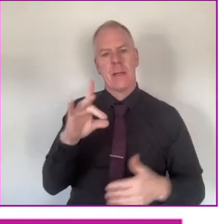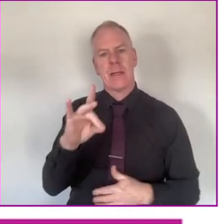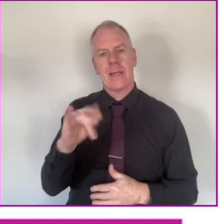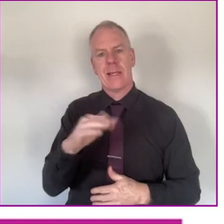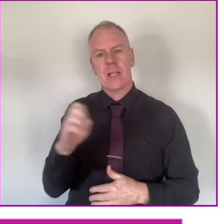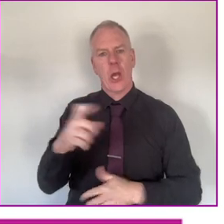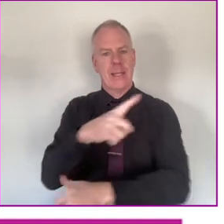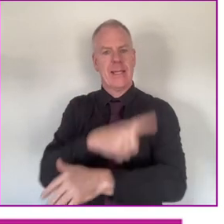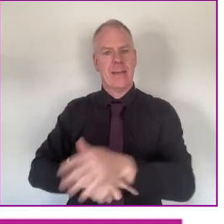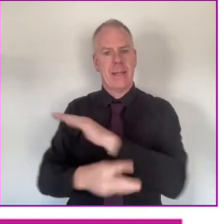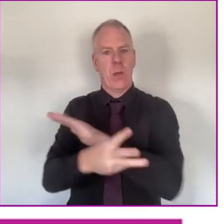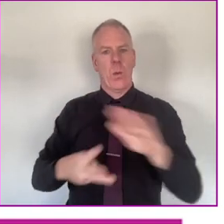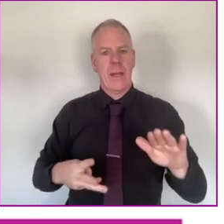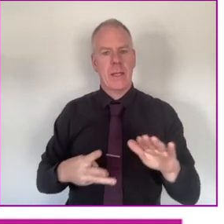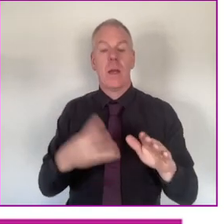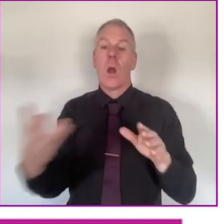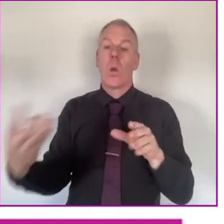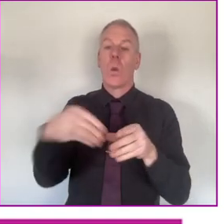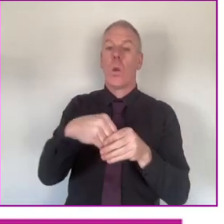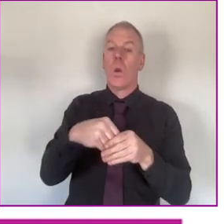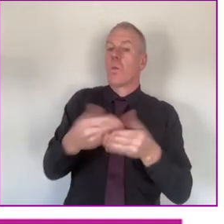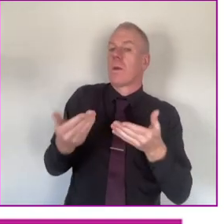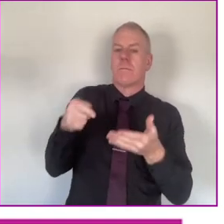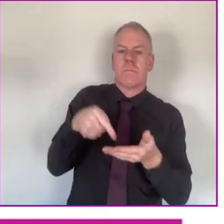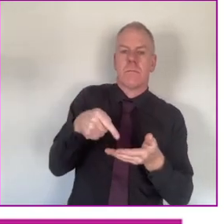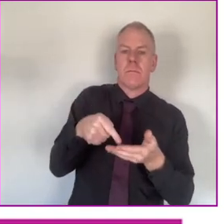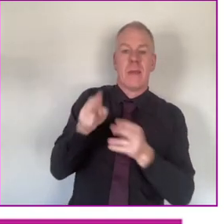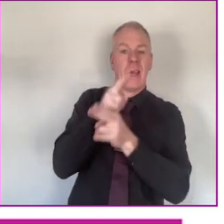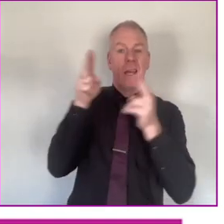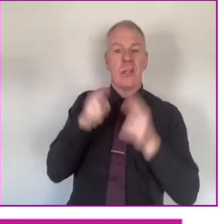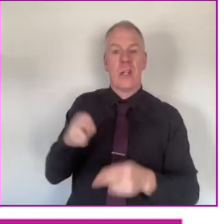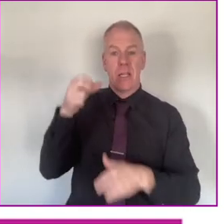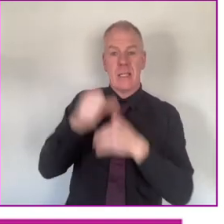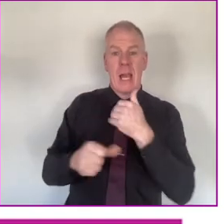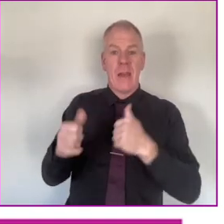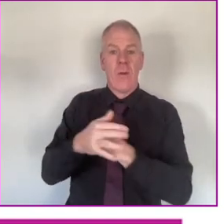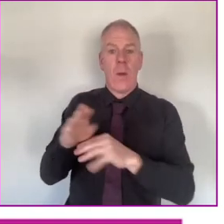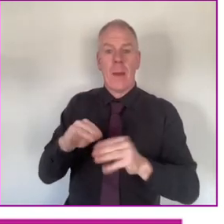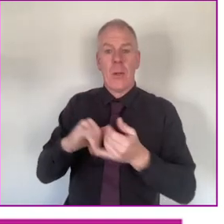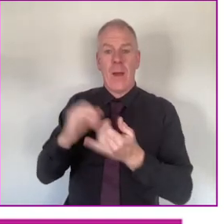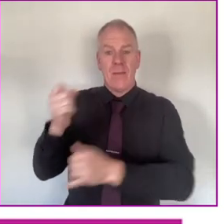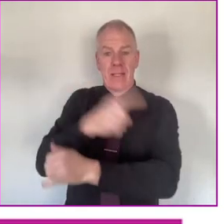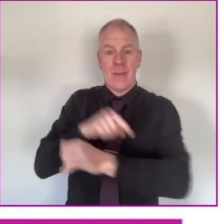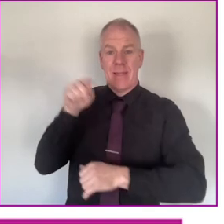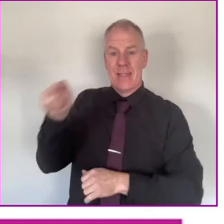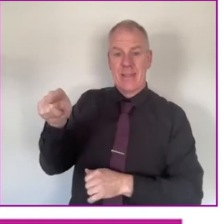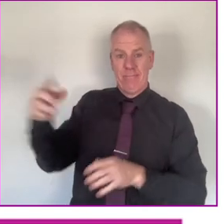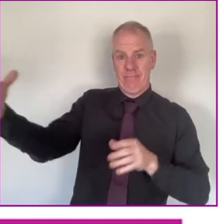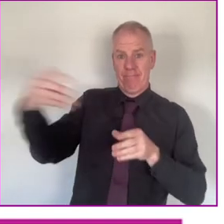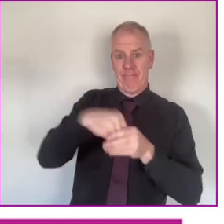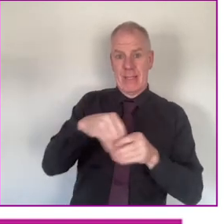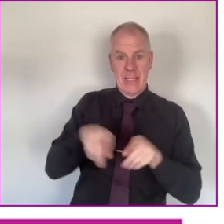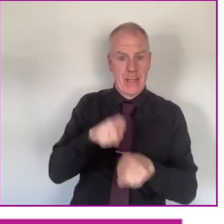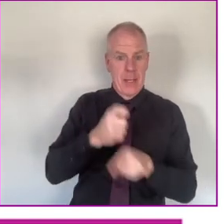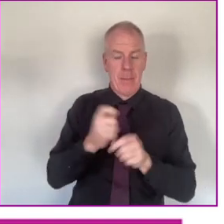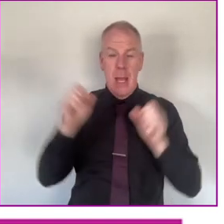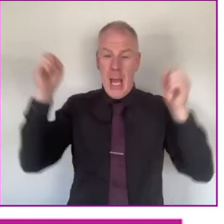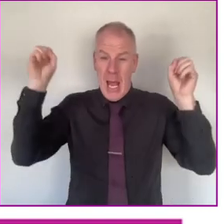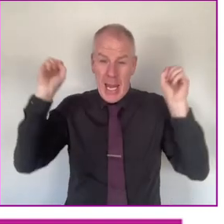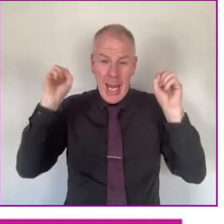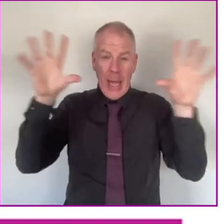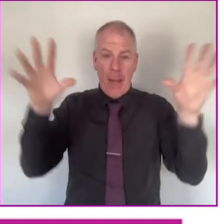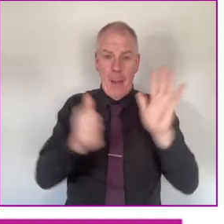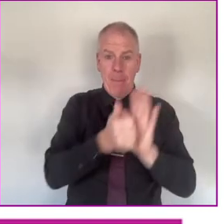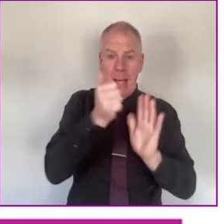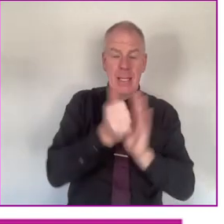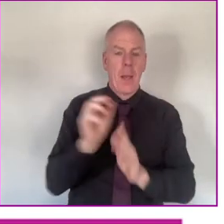Kildare Disability Week, and we incorporated this with International Day for Persons with Disability. Here we